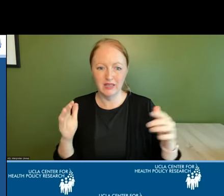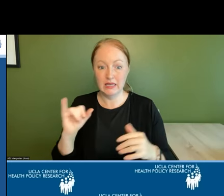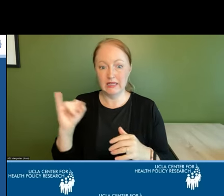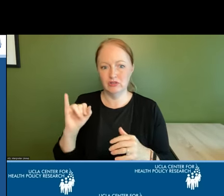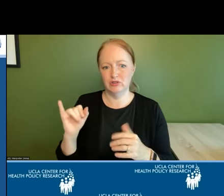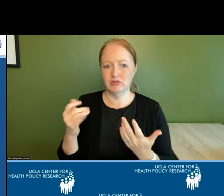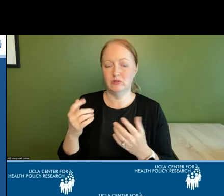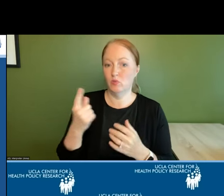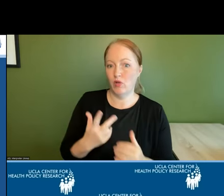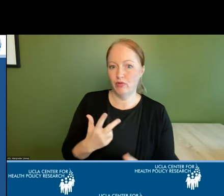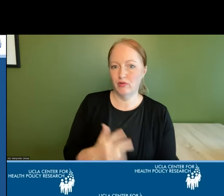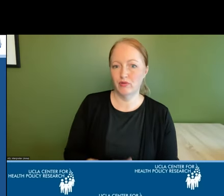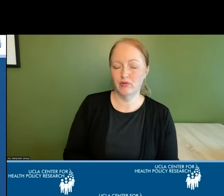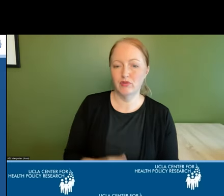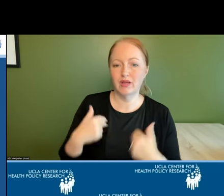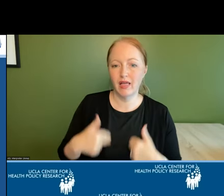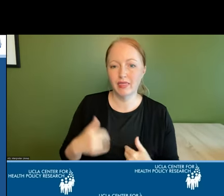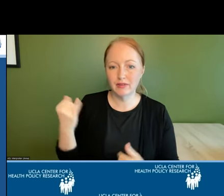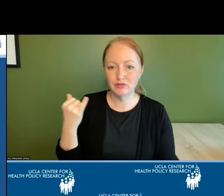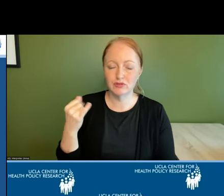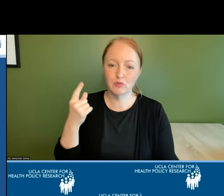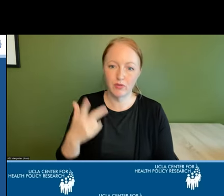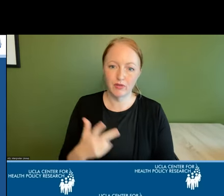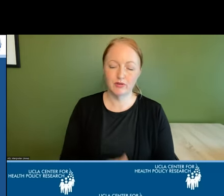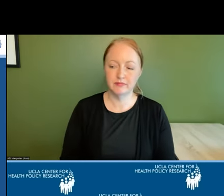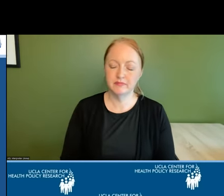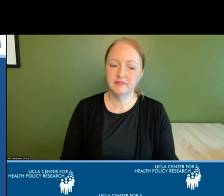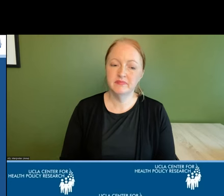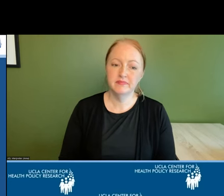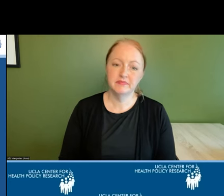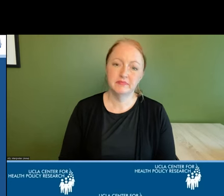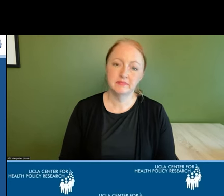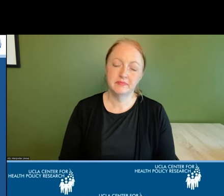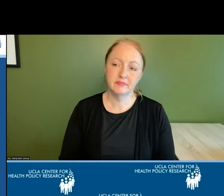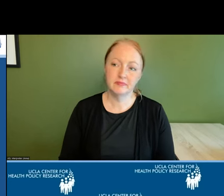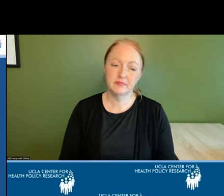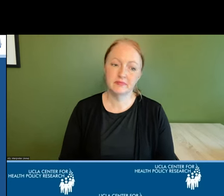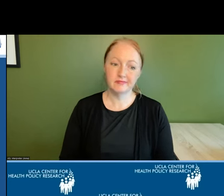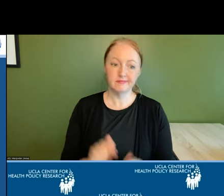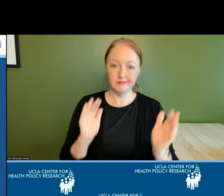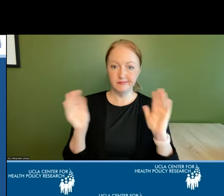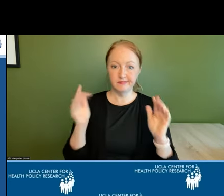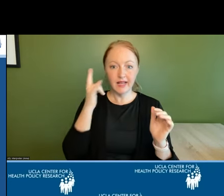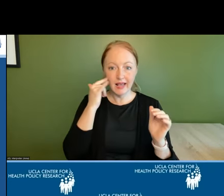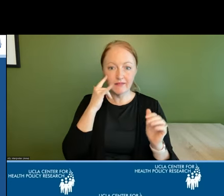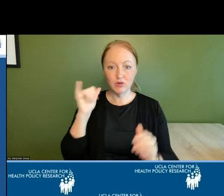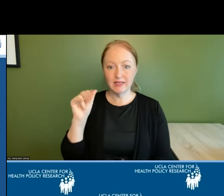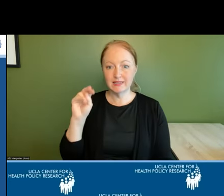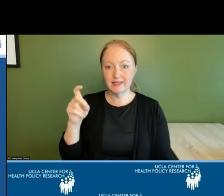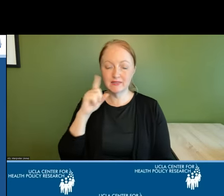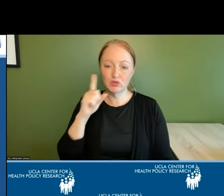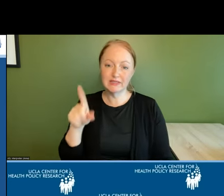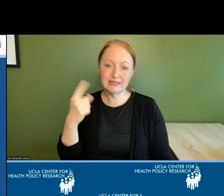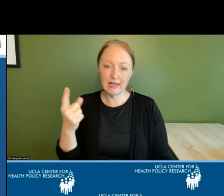another one-third of their budget next slide please and comparing the california index for single